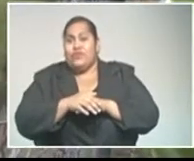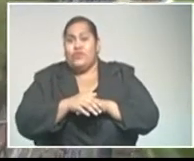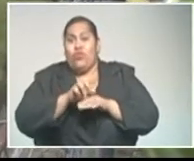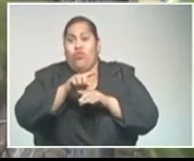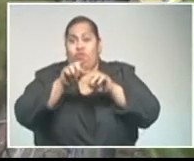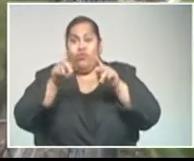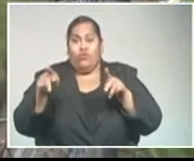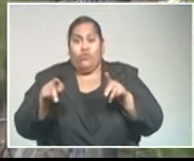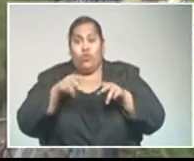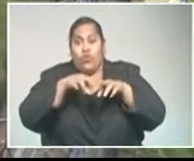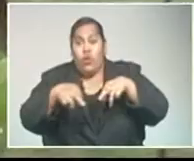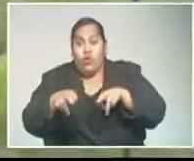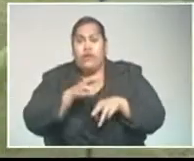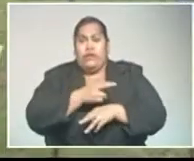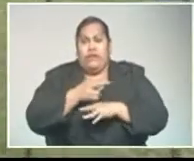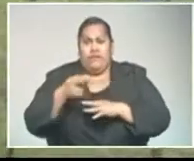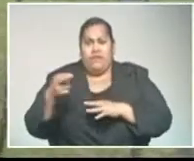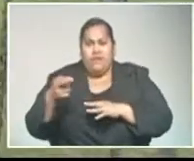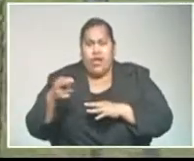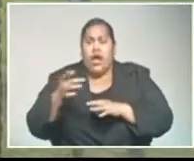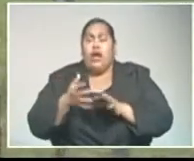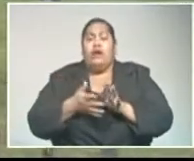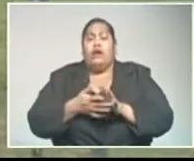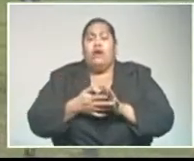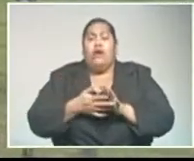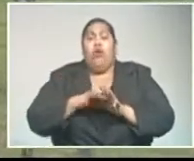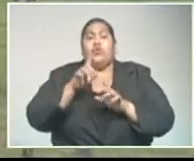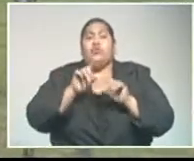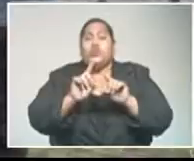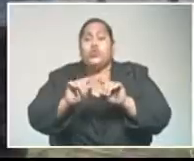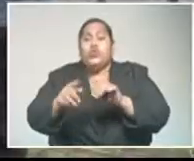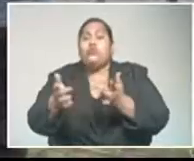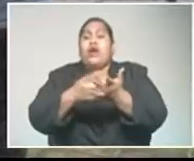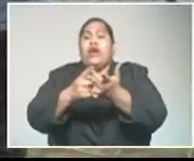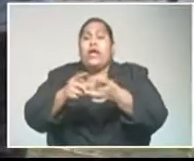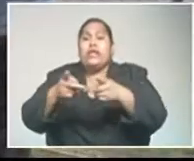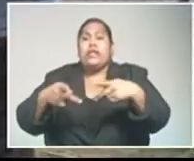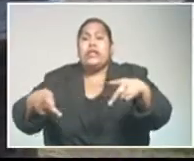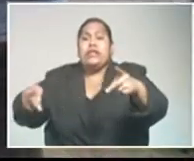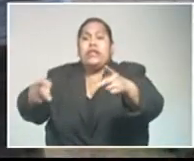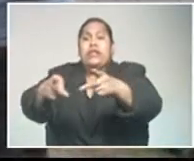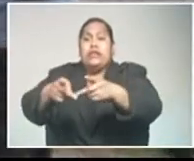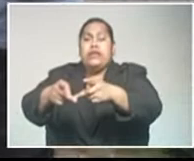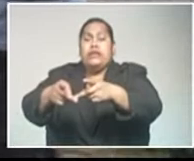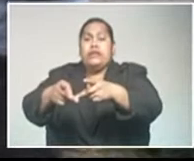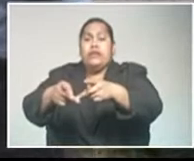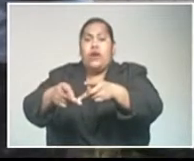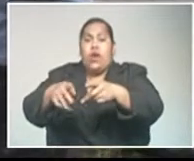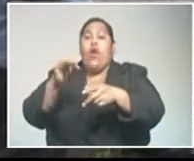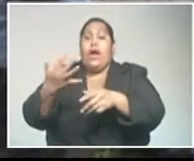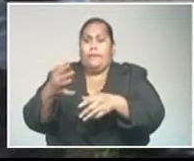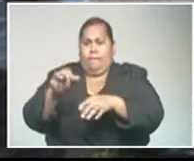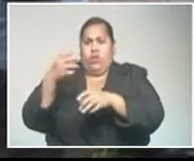that's all the way into the area, the other area which was his